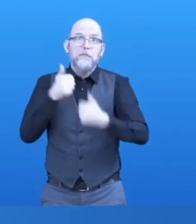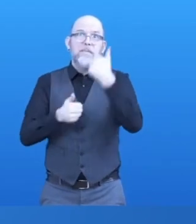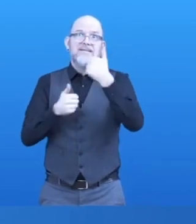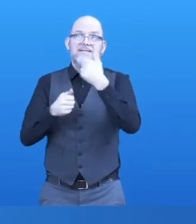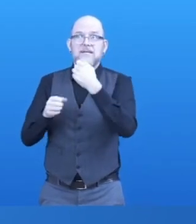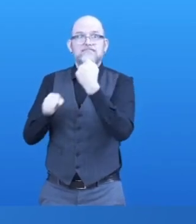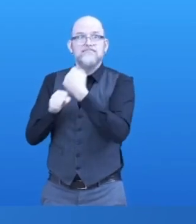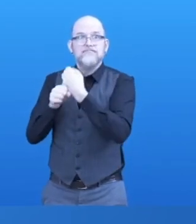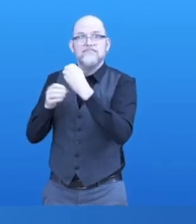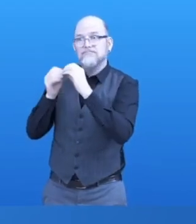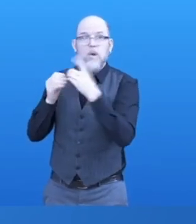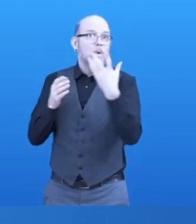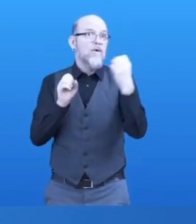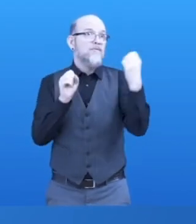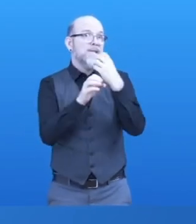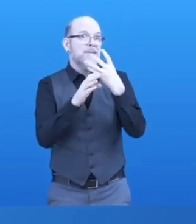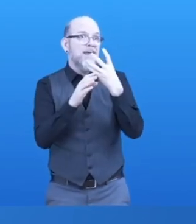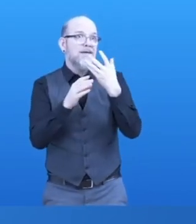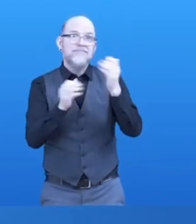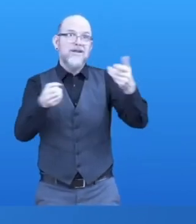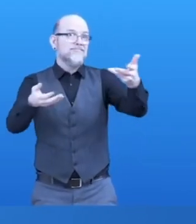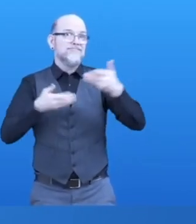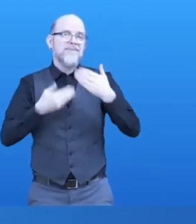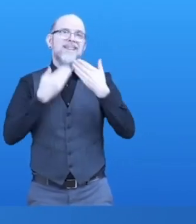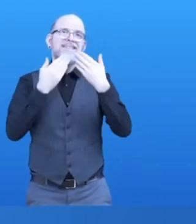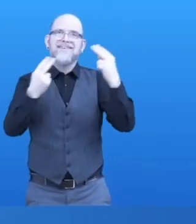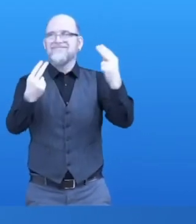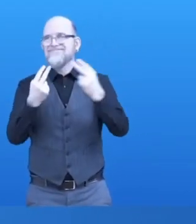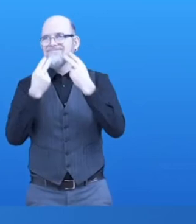feedback in general. Thank you for your attention.